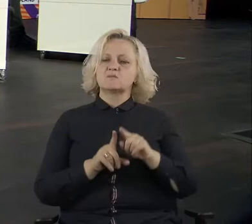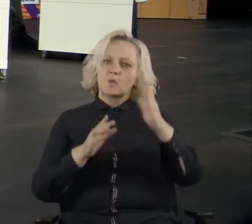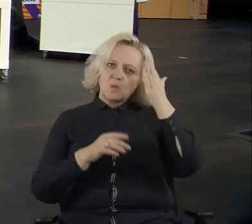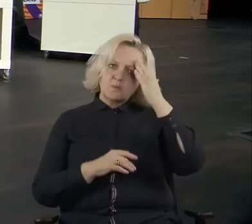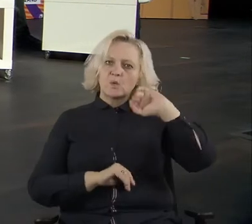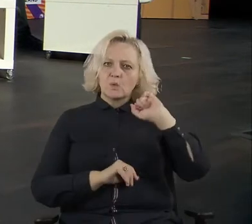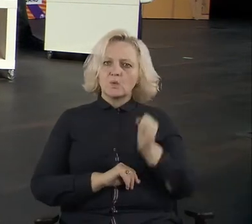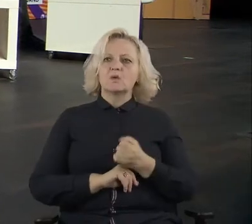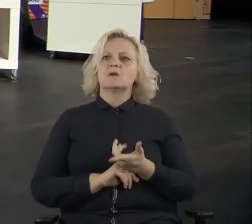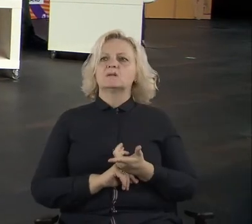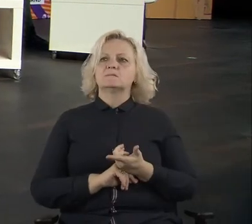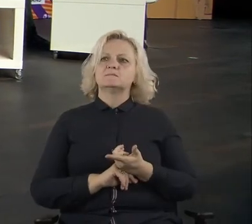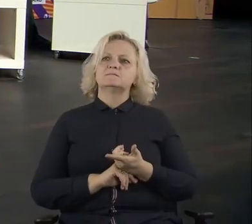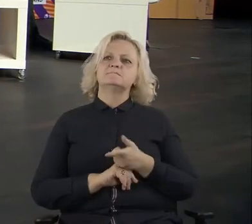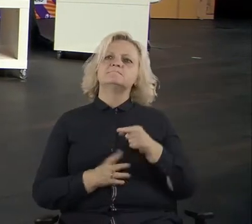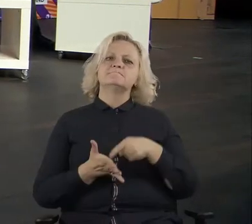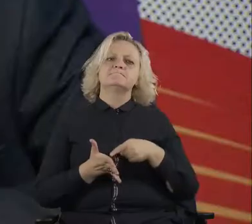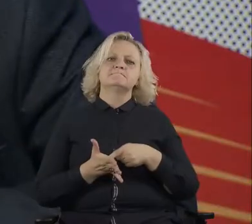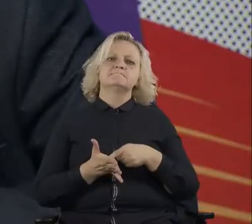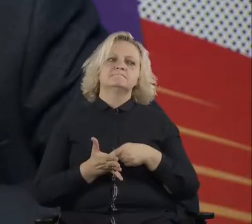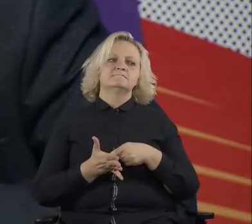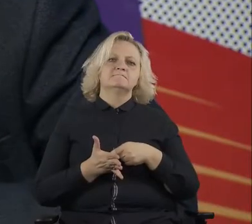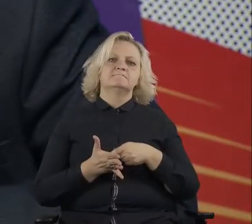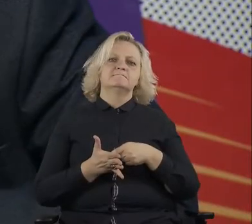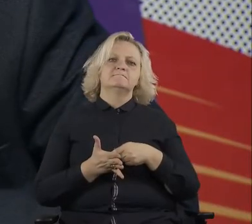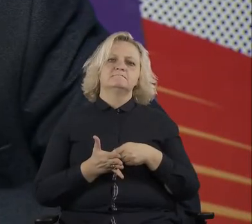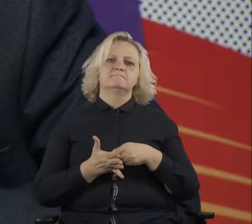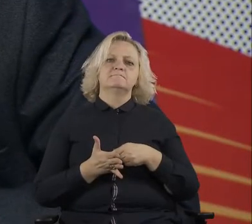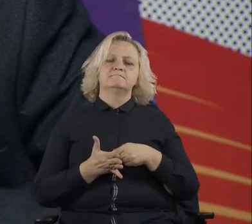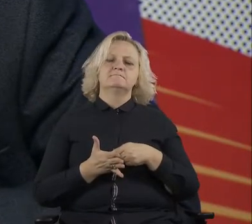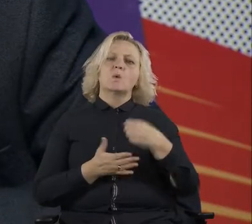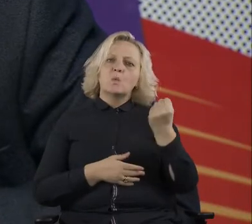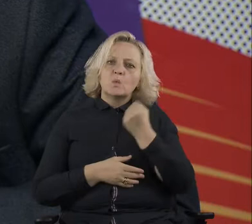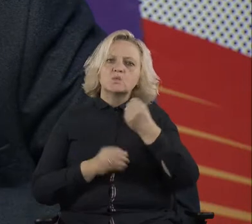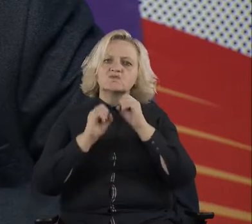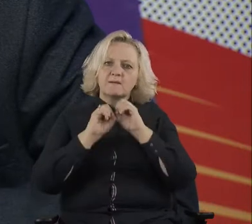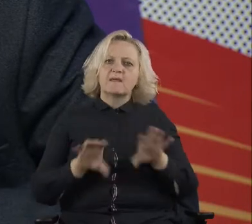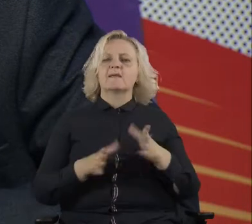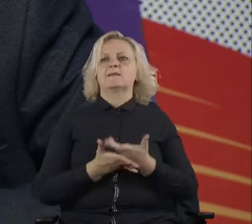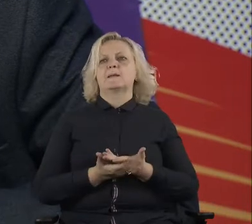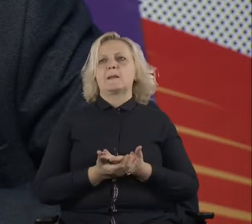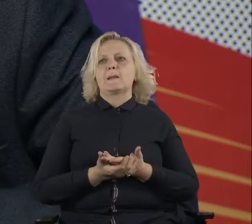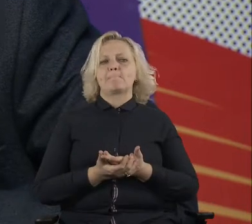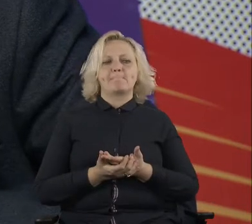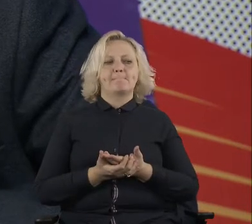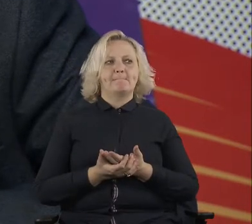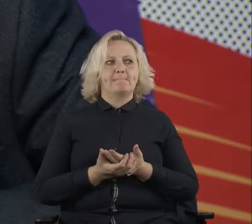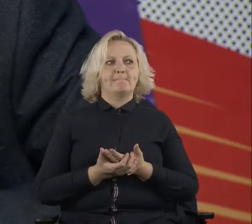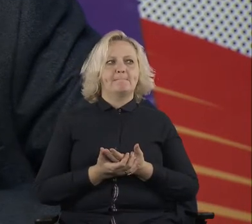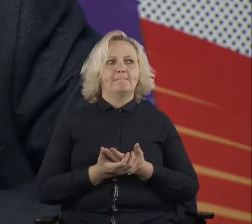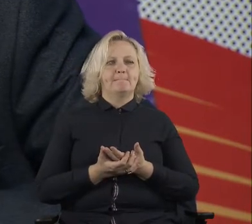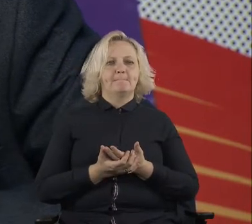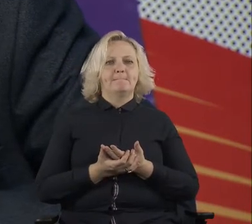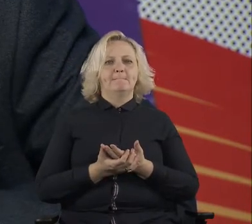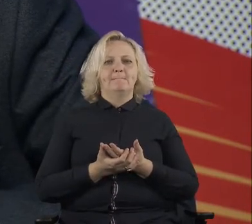way. That's, that's very interesting point. Uh, make it huge, uh, which is, uh, which is an important